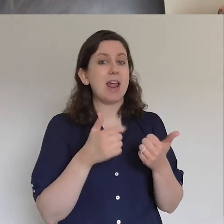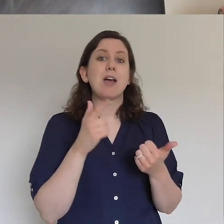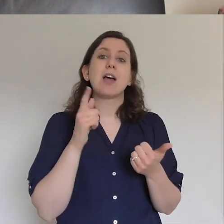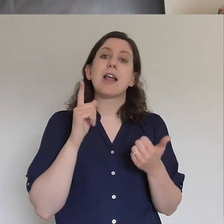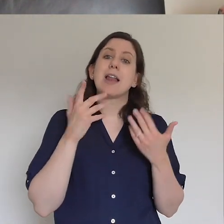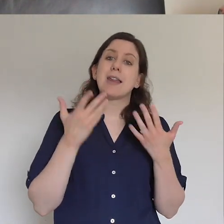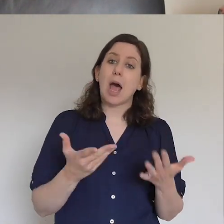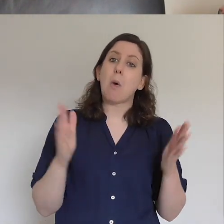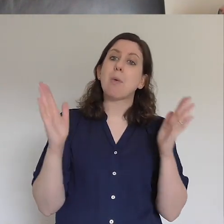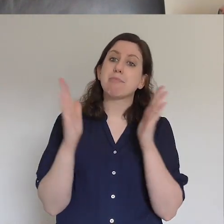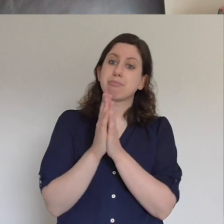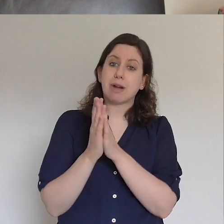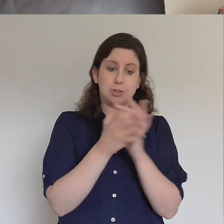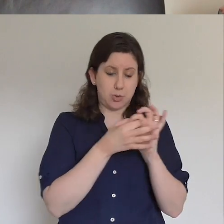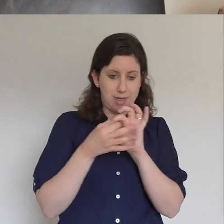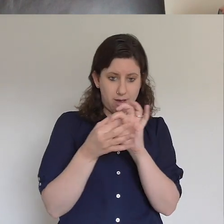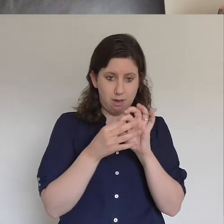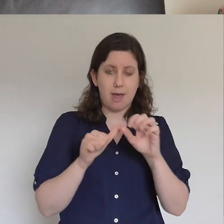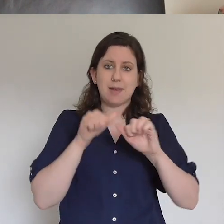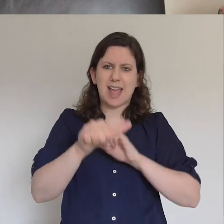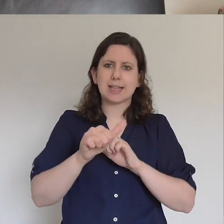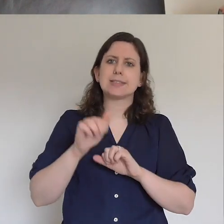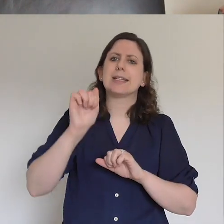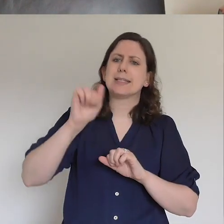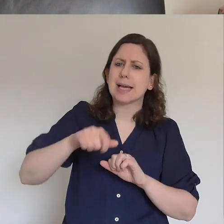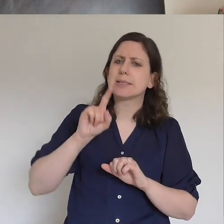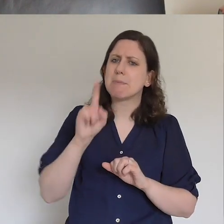moment before we return with some yes but hows a little bit later